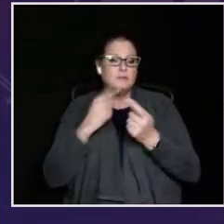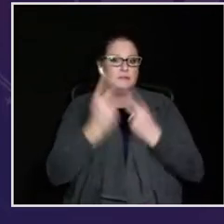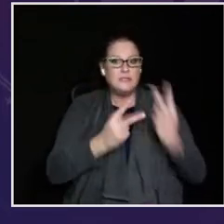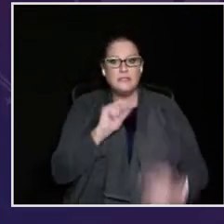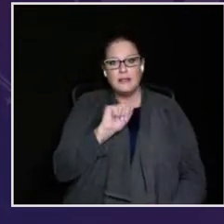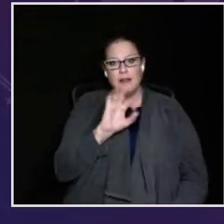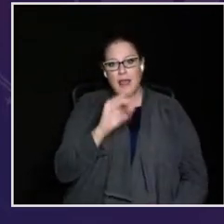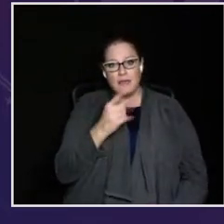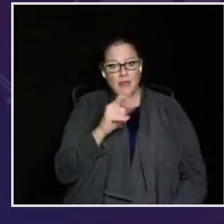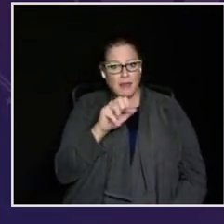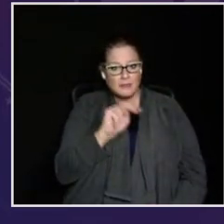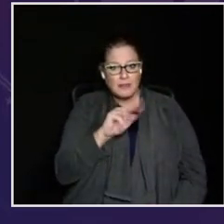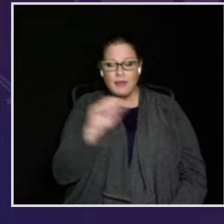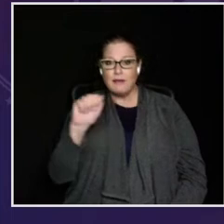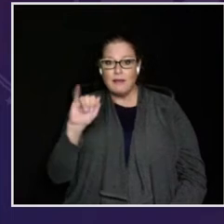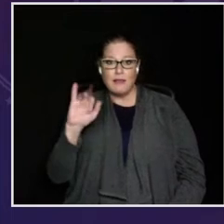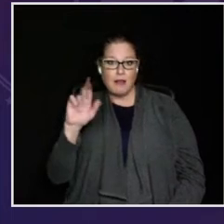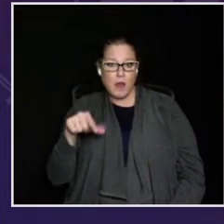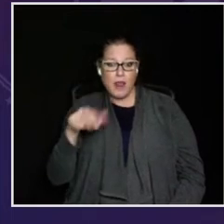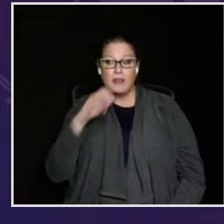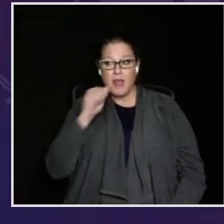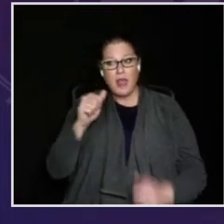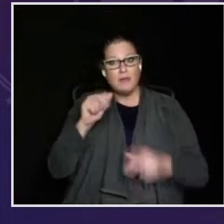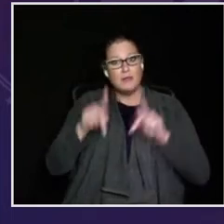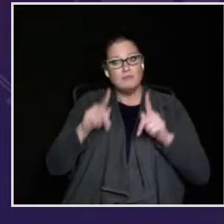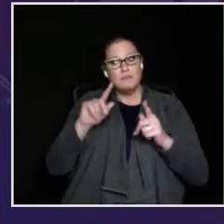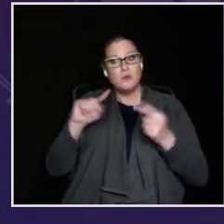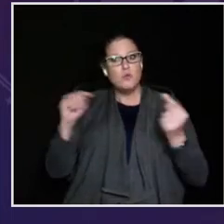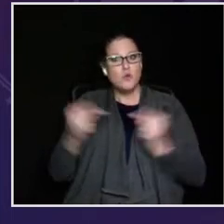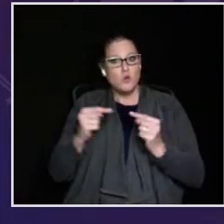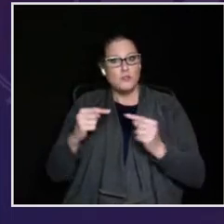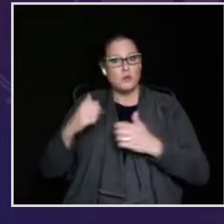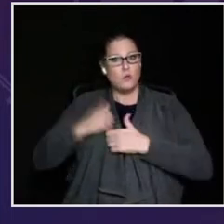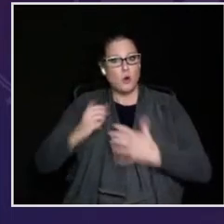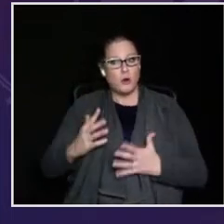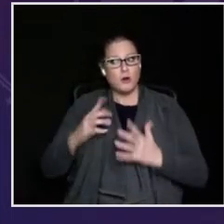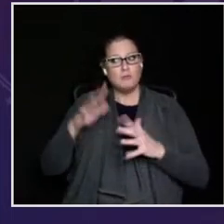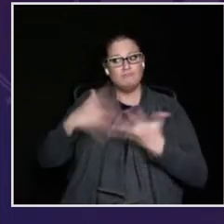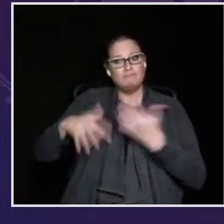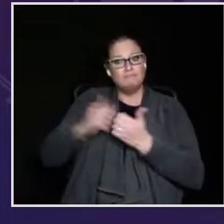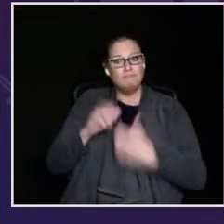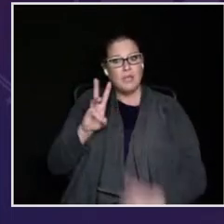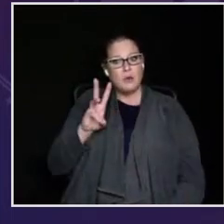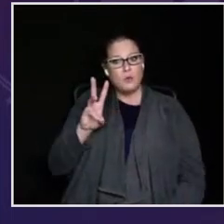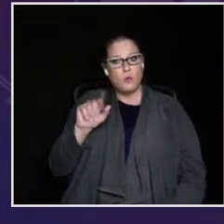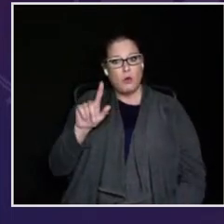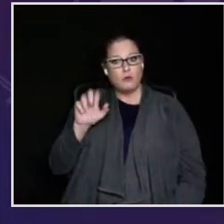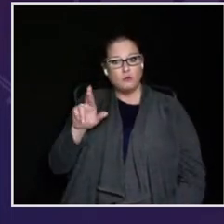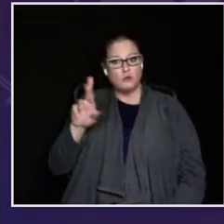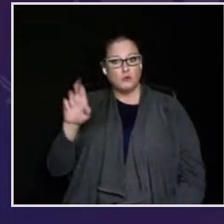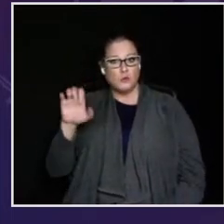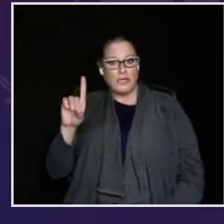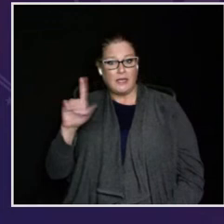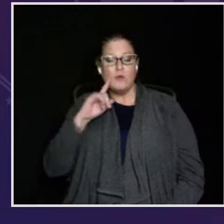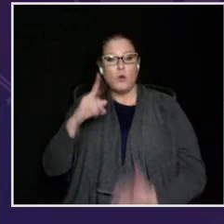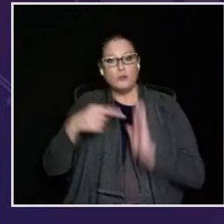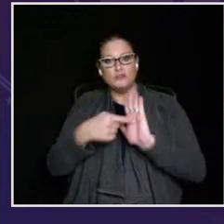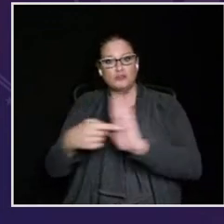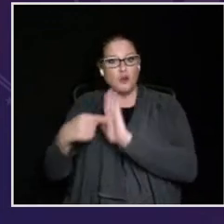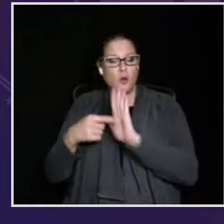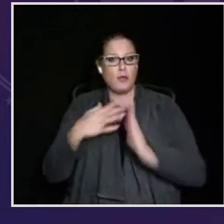all the troops I met on my visits to Afghanistan and Iraq, and the wounded warriors I spent time with at Walter Reed